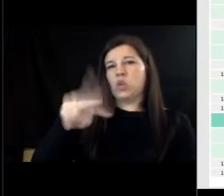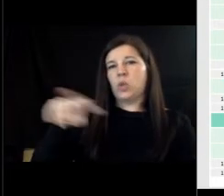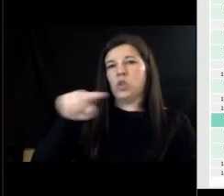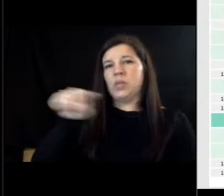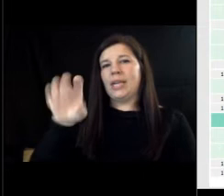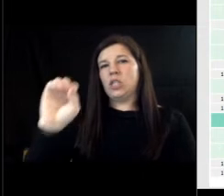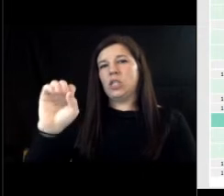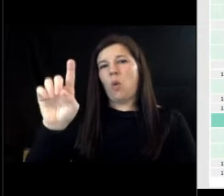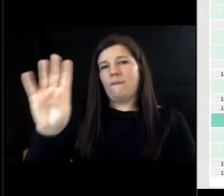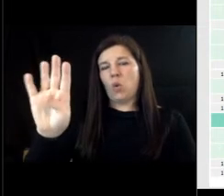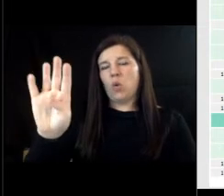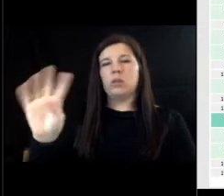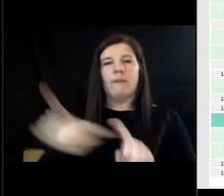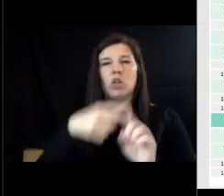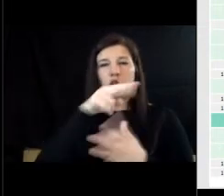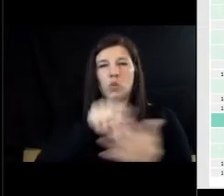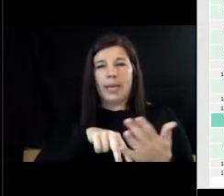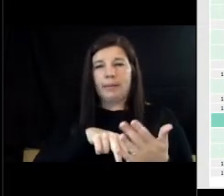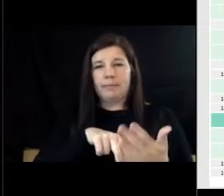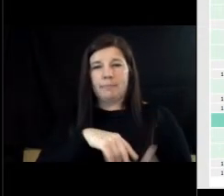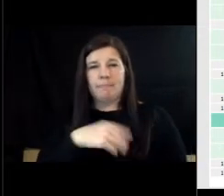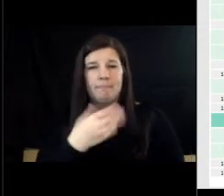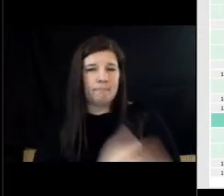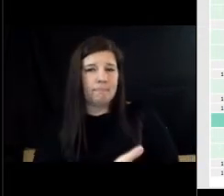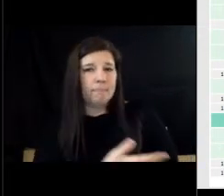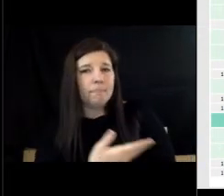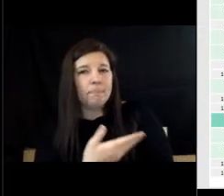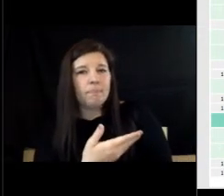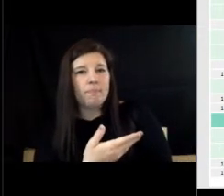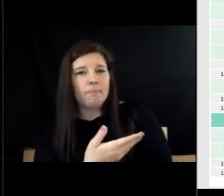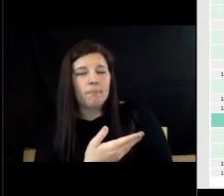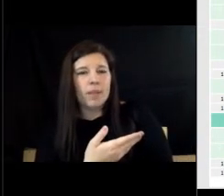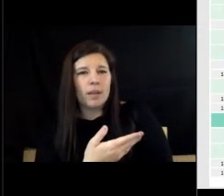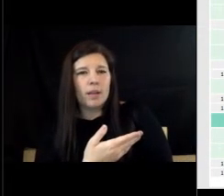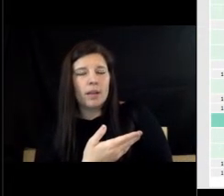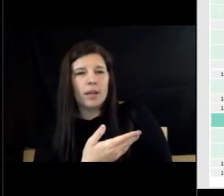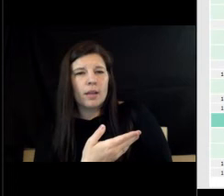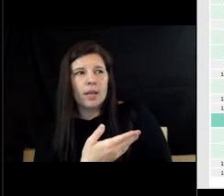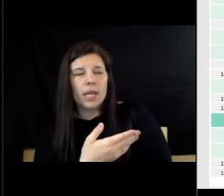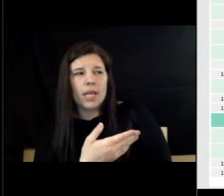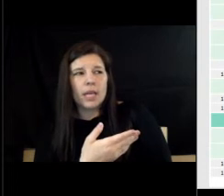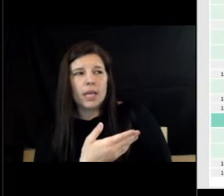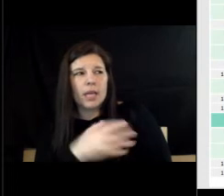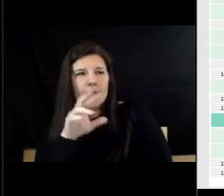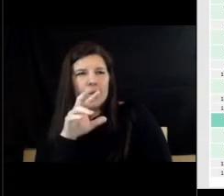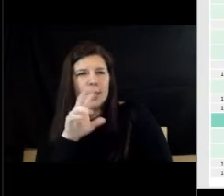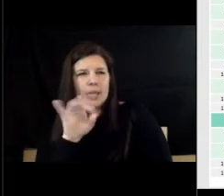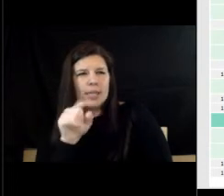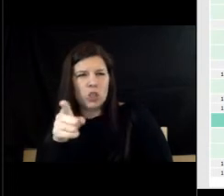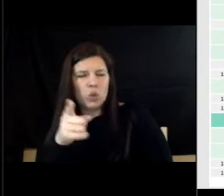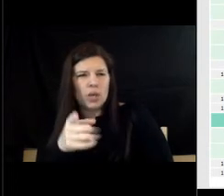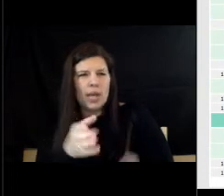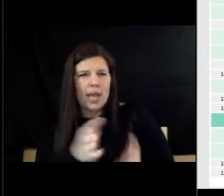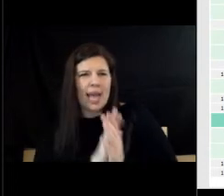it's a first reading council um did we did we did you not ask that will be